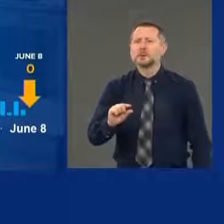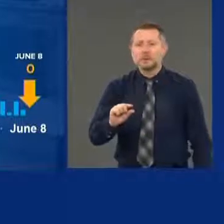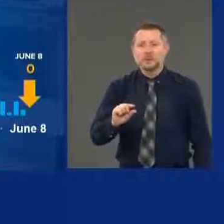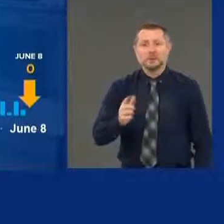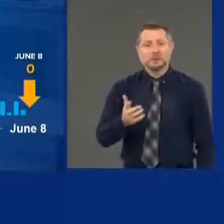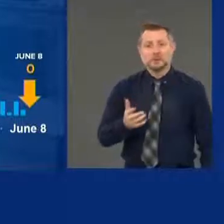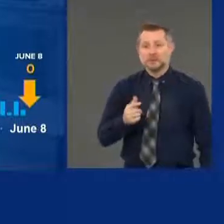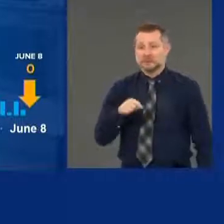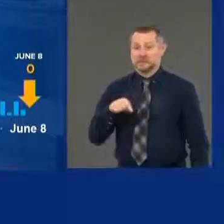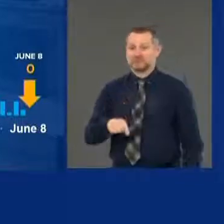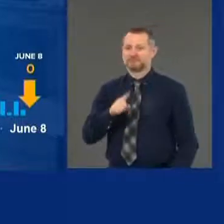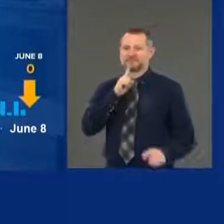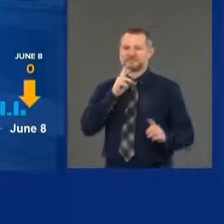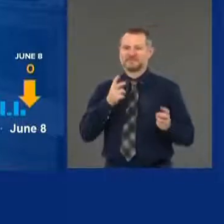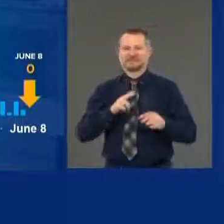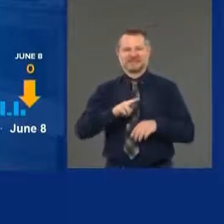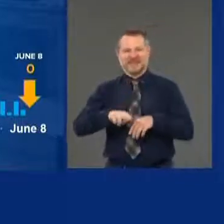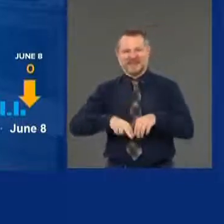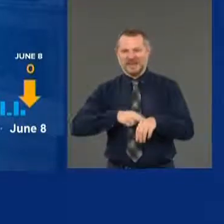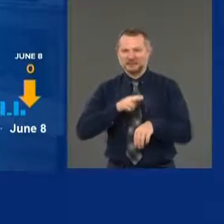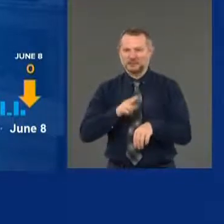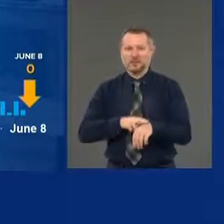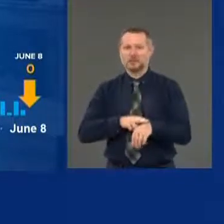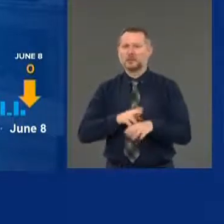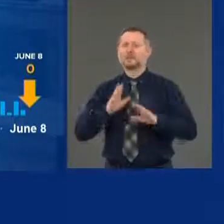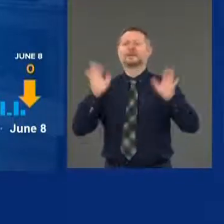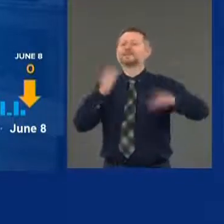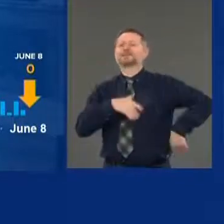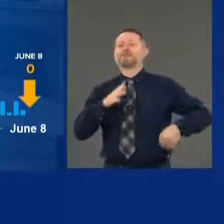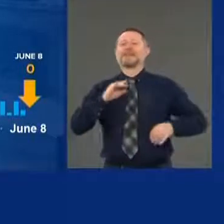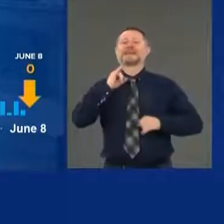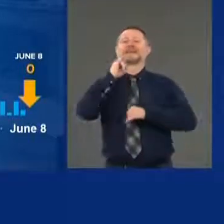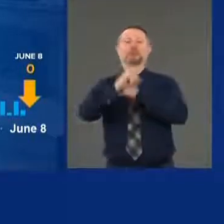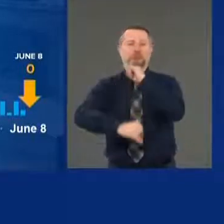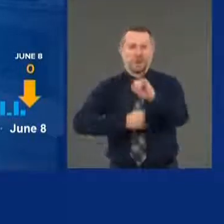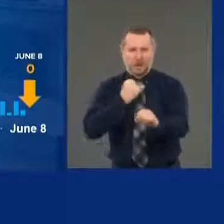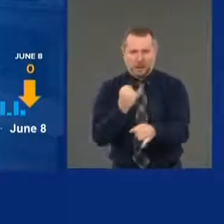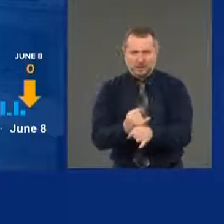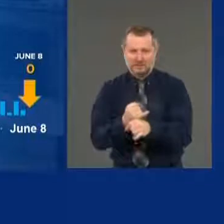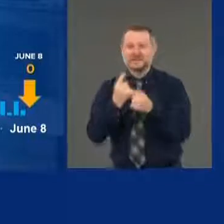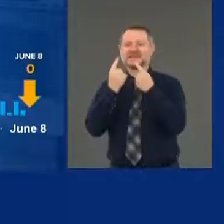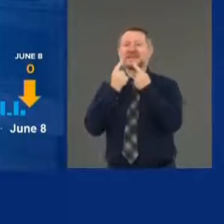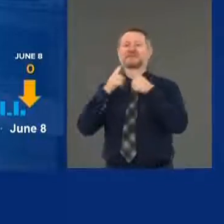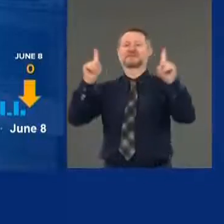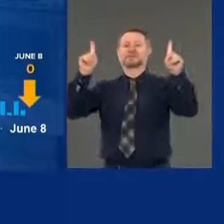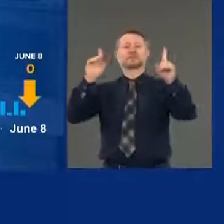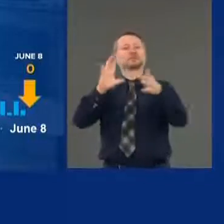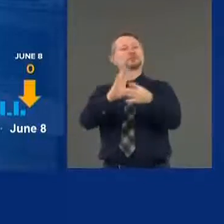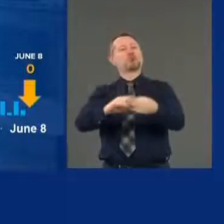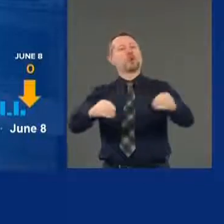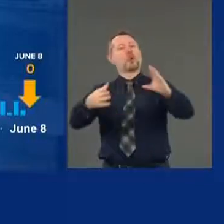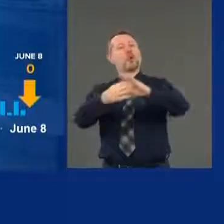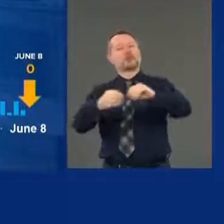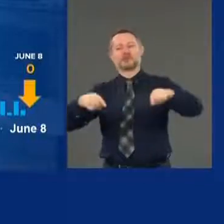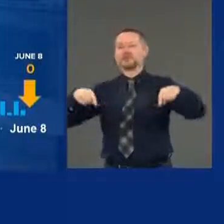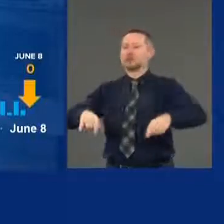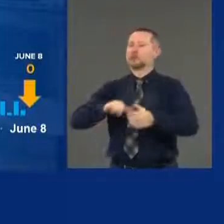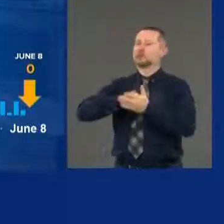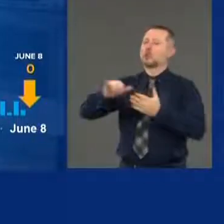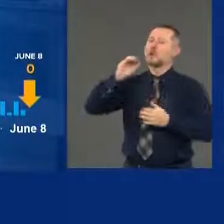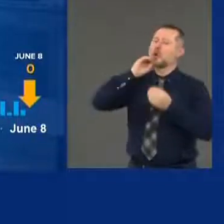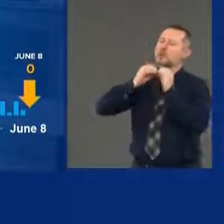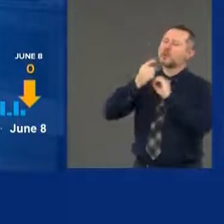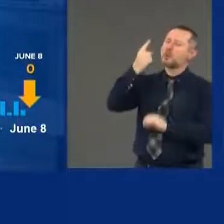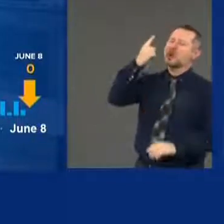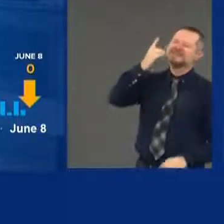international, success story. What New York did. We had the worst situation. And we handled it